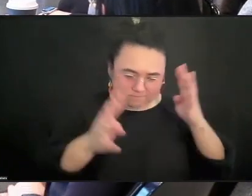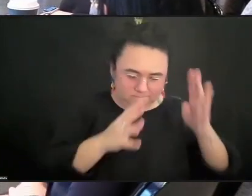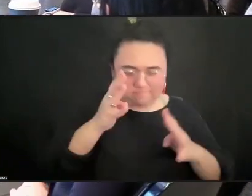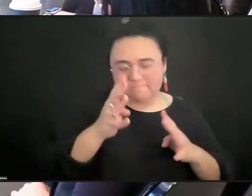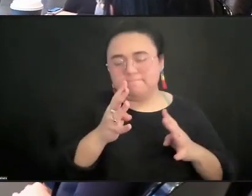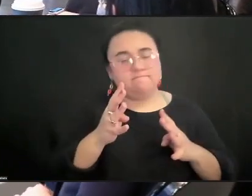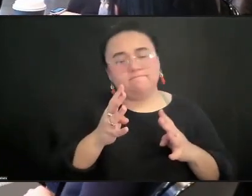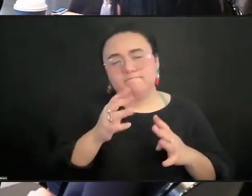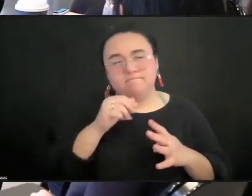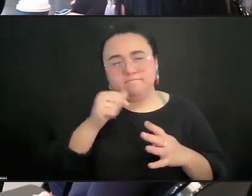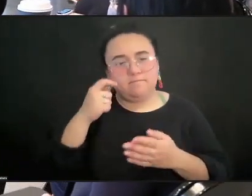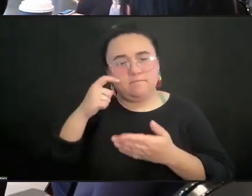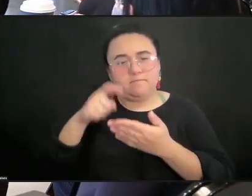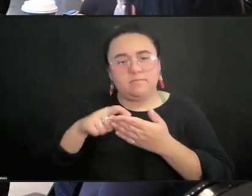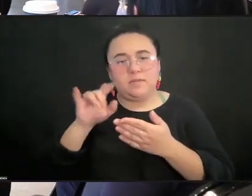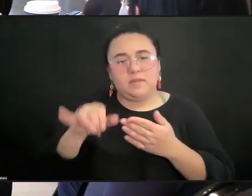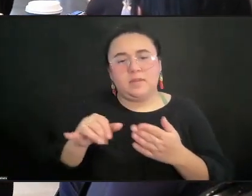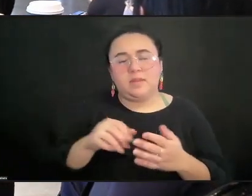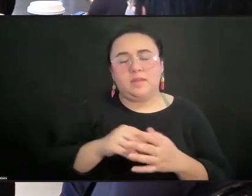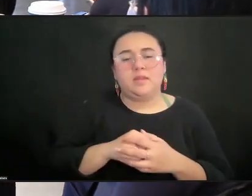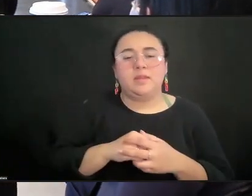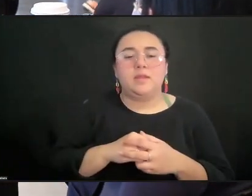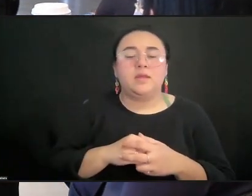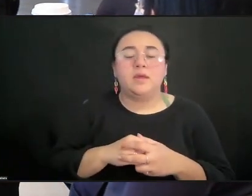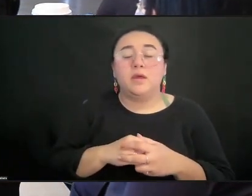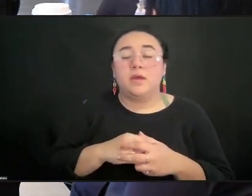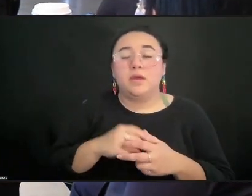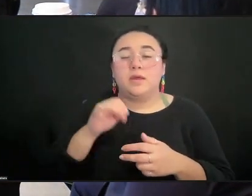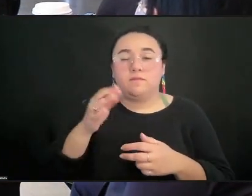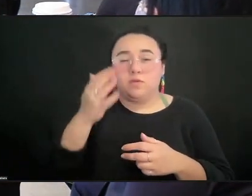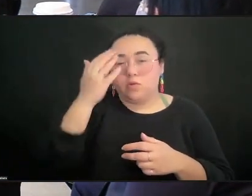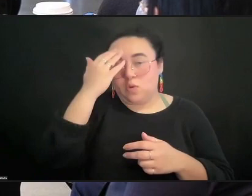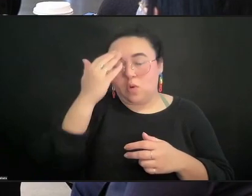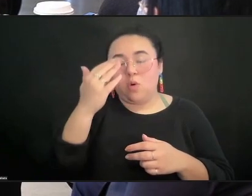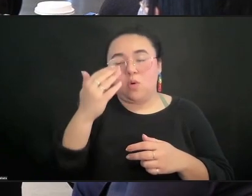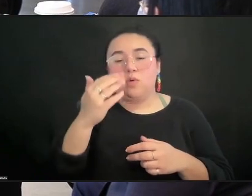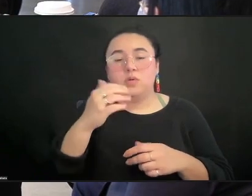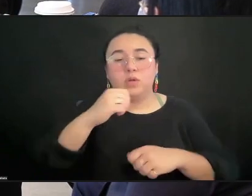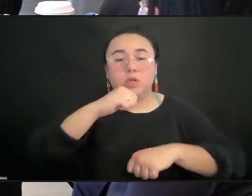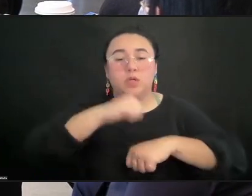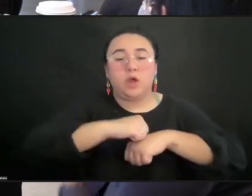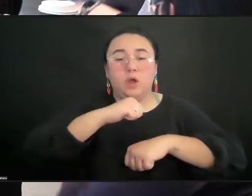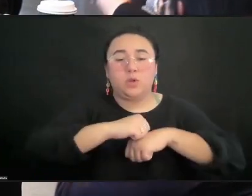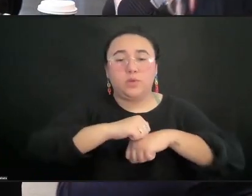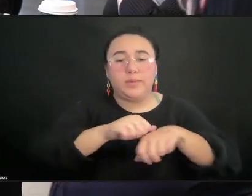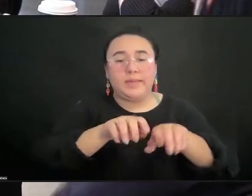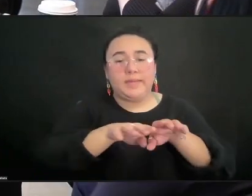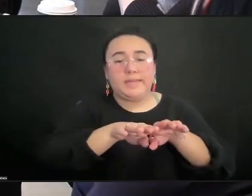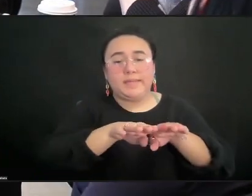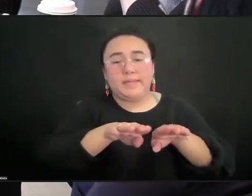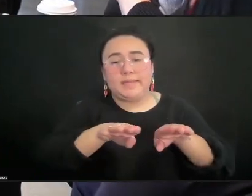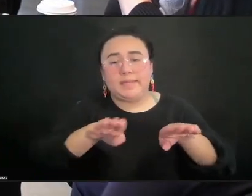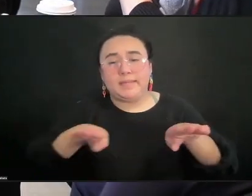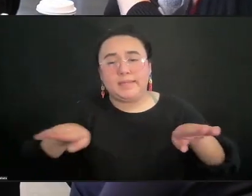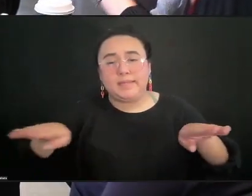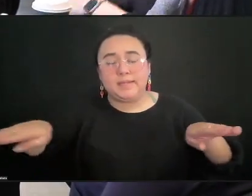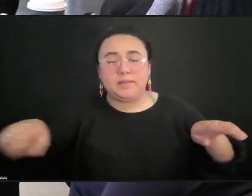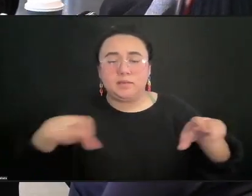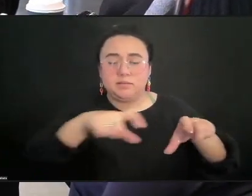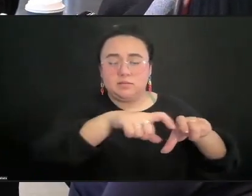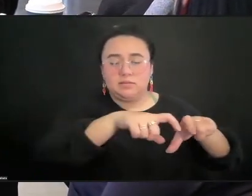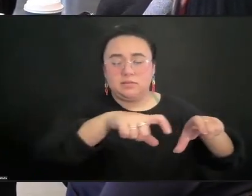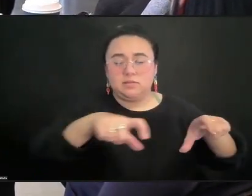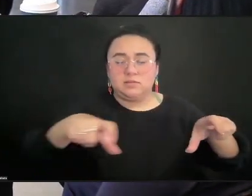bit like, you know, the flower growing from the concrete cracks. You know, we just kind of figure it out. So there is an incredible amount of entrepreneurship and